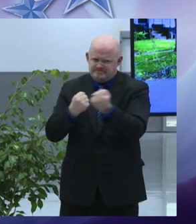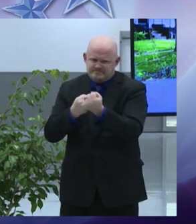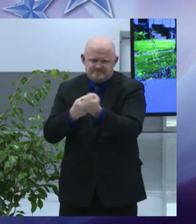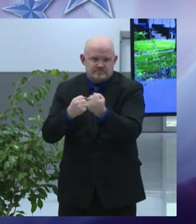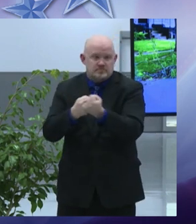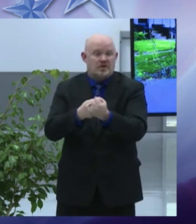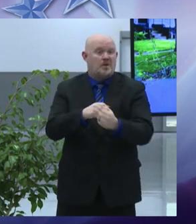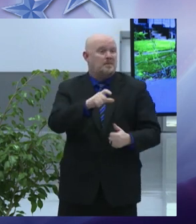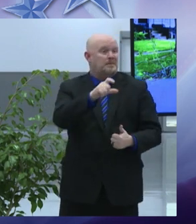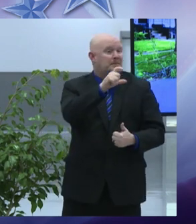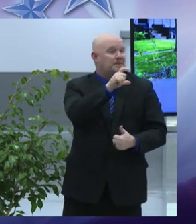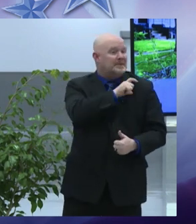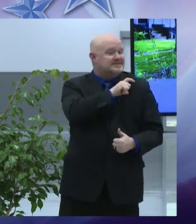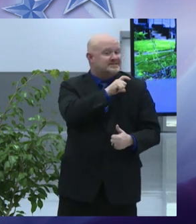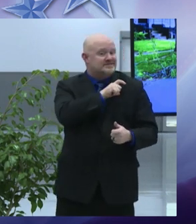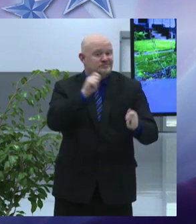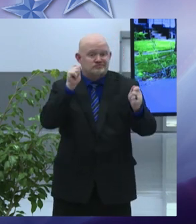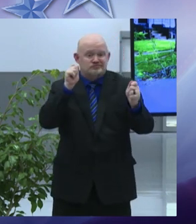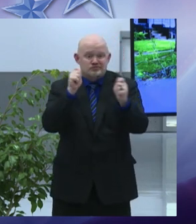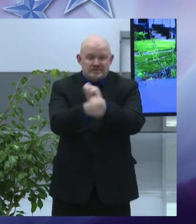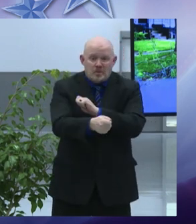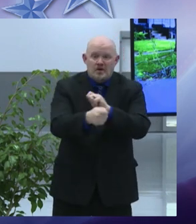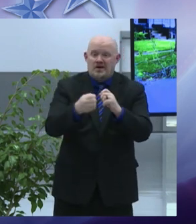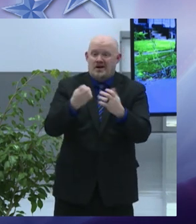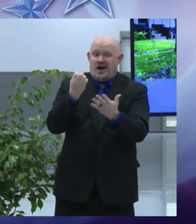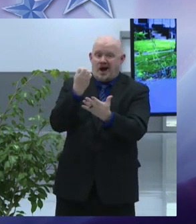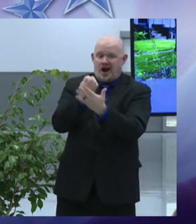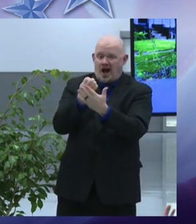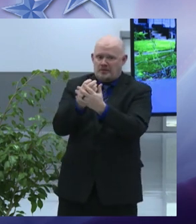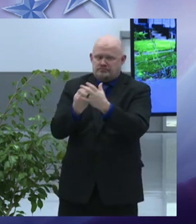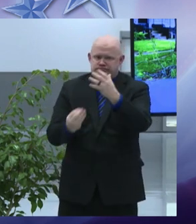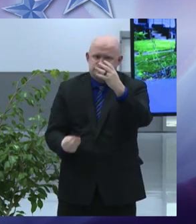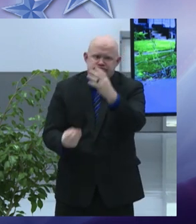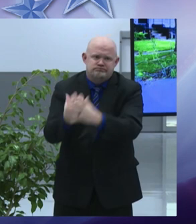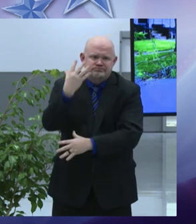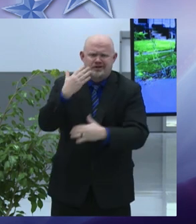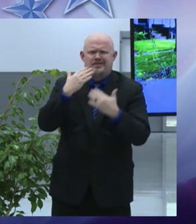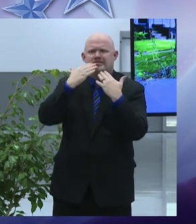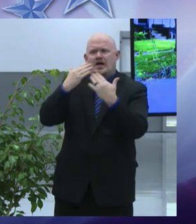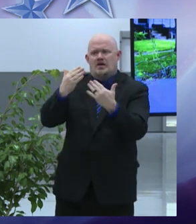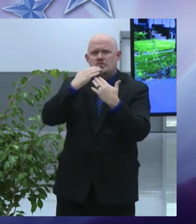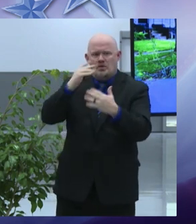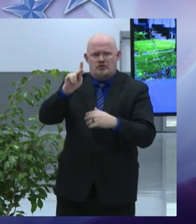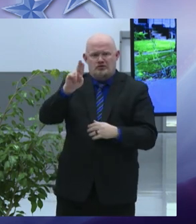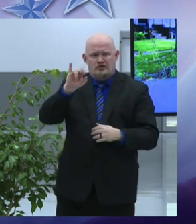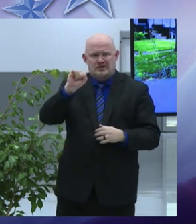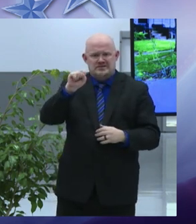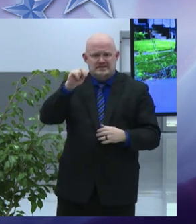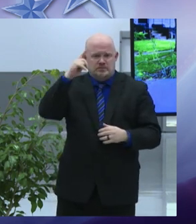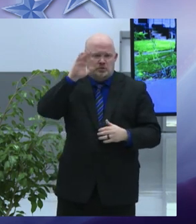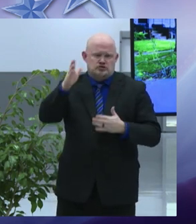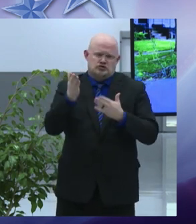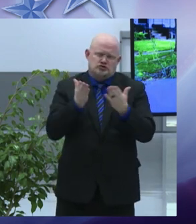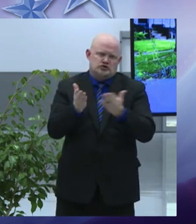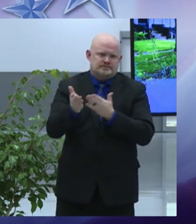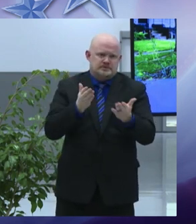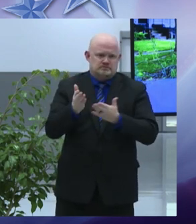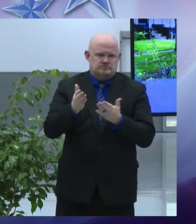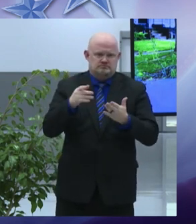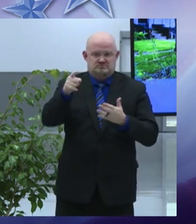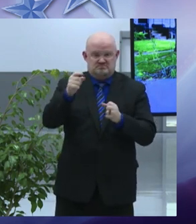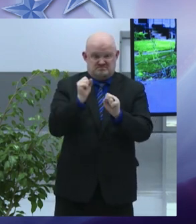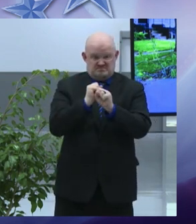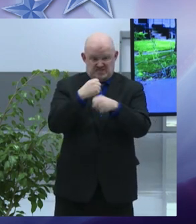economic opportunity through the syracuse surge i want to thank kristin for her service and for creating a law department ready to carry on with excellence